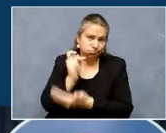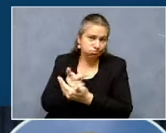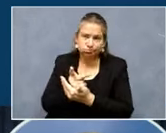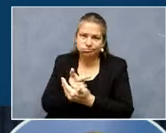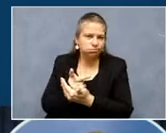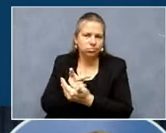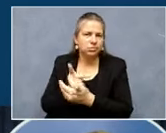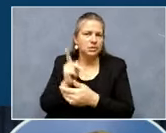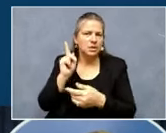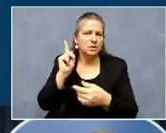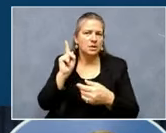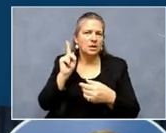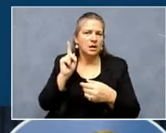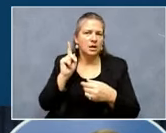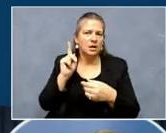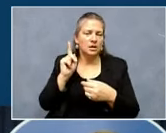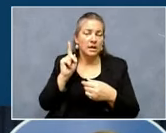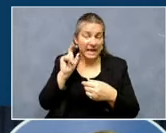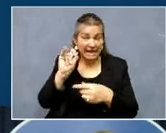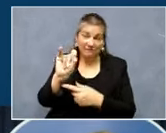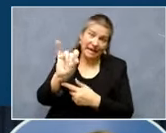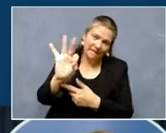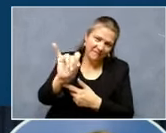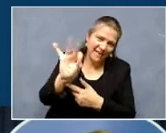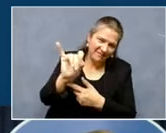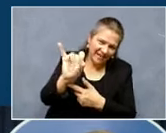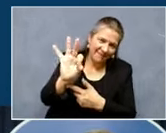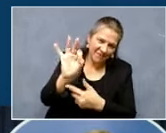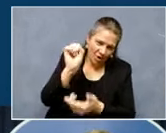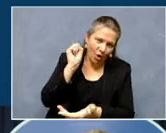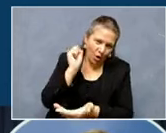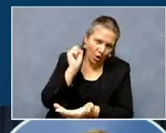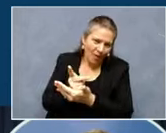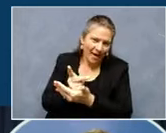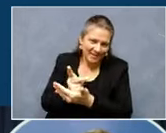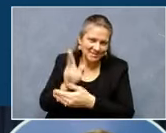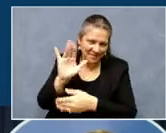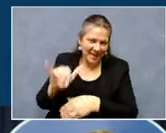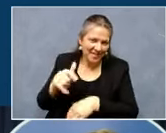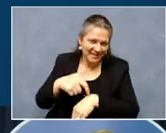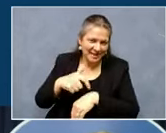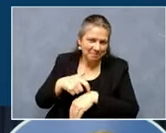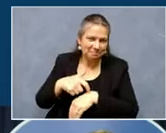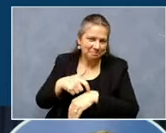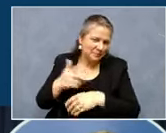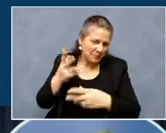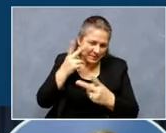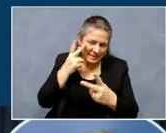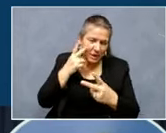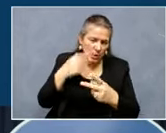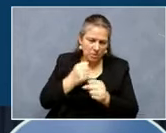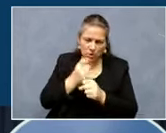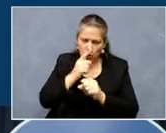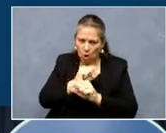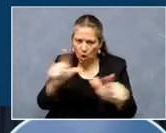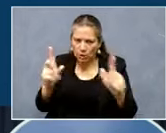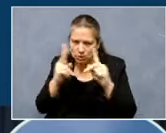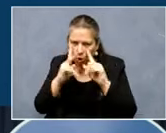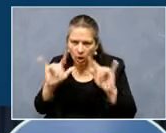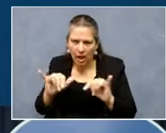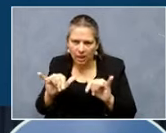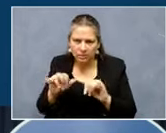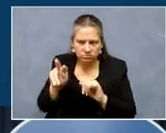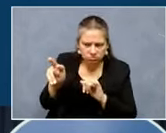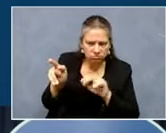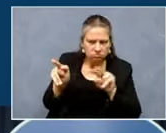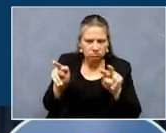or if it is, that's a great thing. But we will, we will get that out to make sure everybody sees what it looks like. So you can be sure when you're